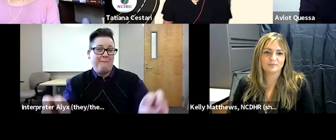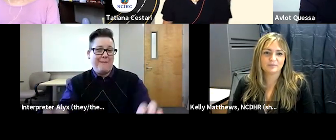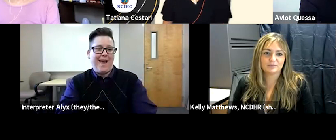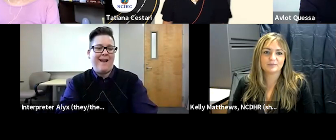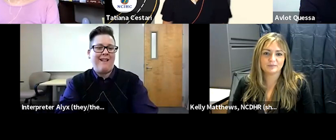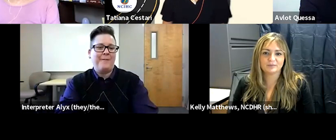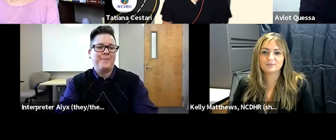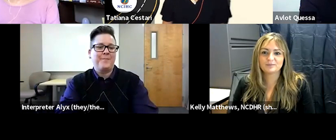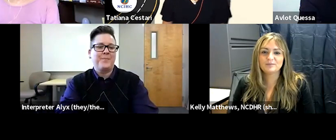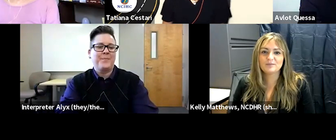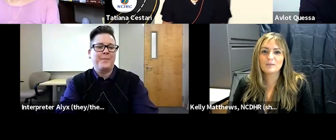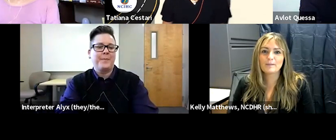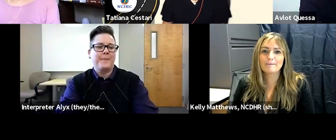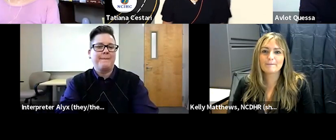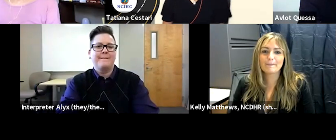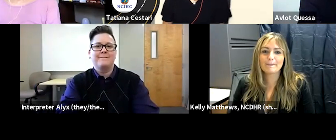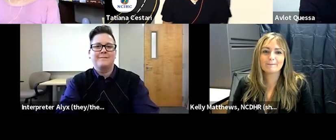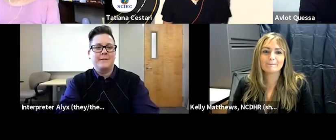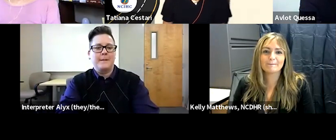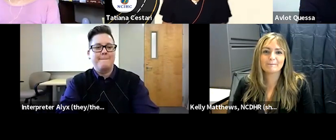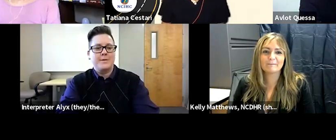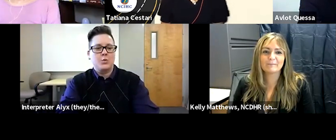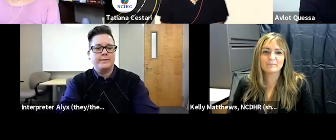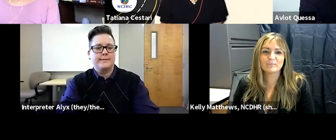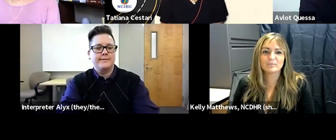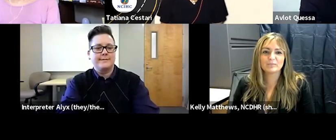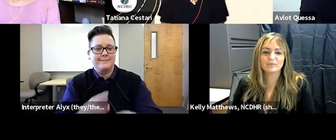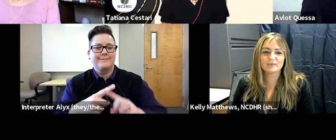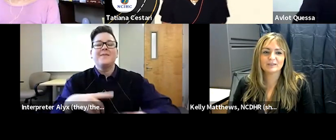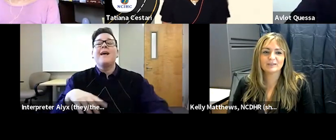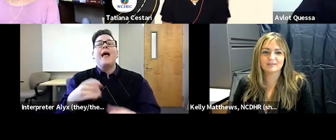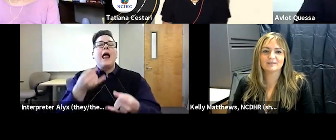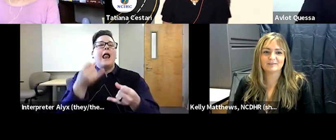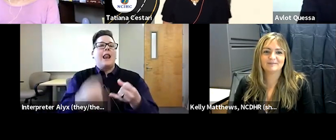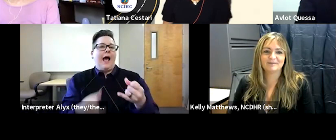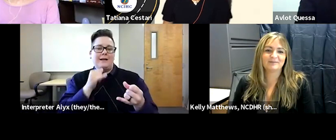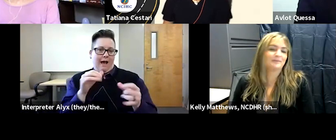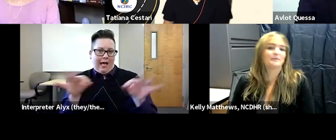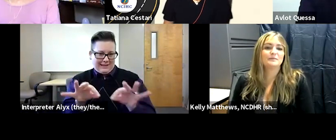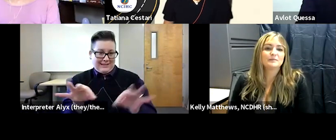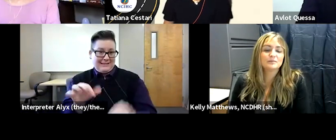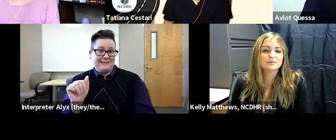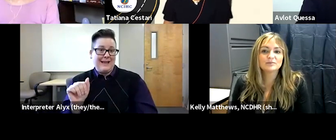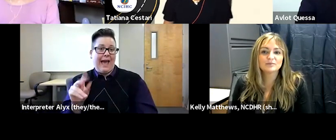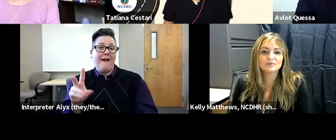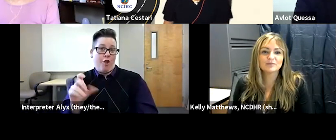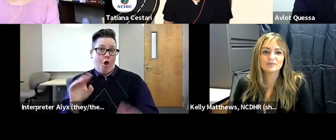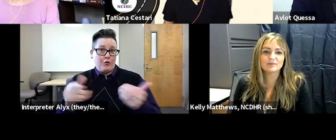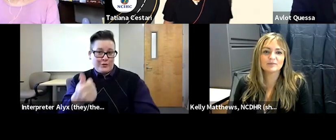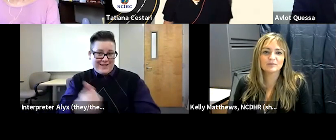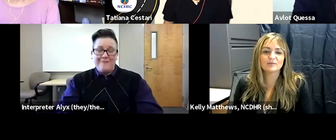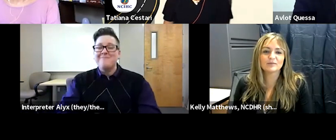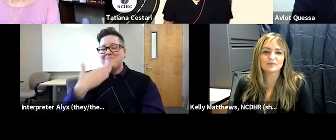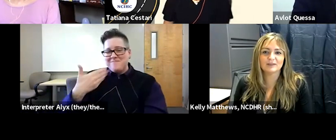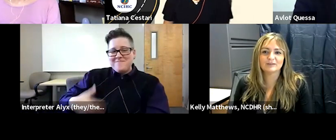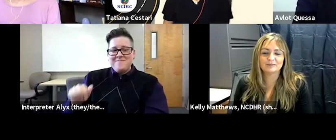and last but not least uh please avlo if you can uh introduce yourself great thank you my name is